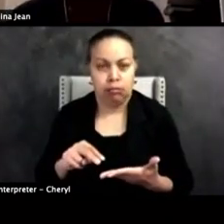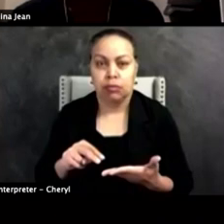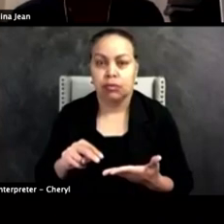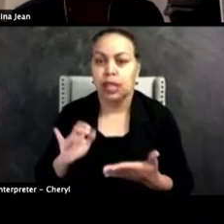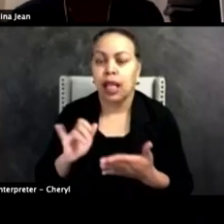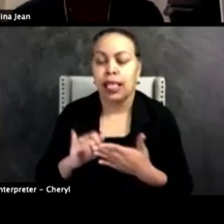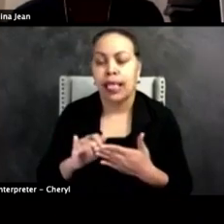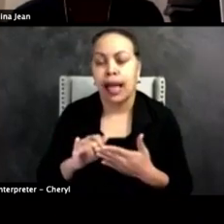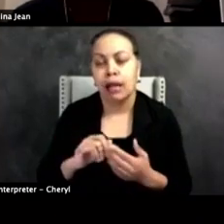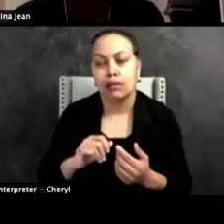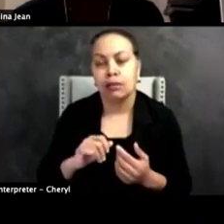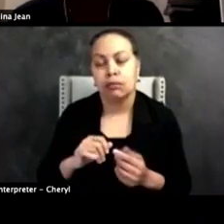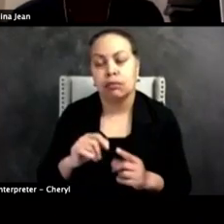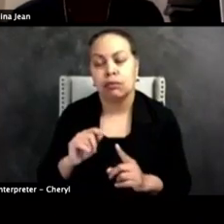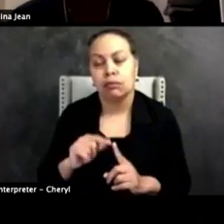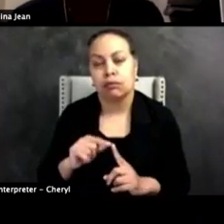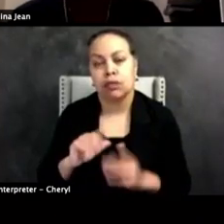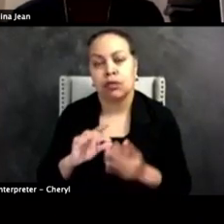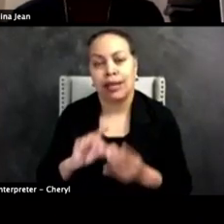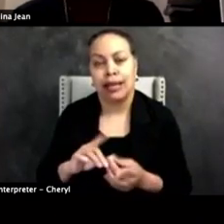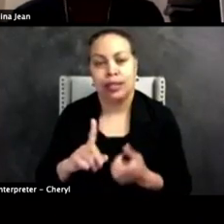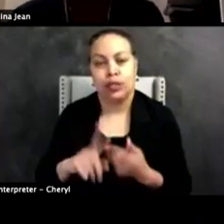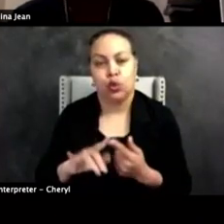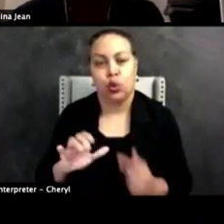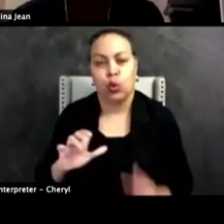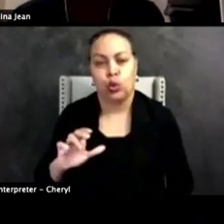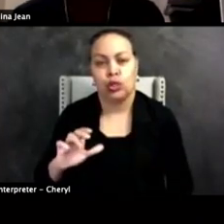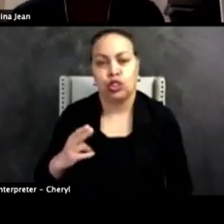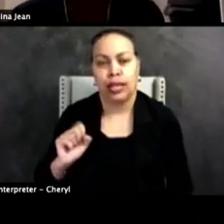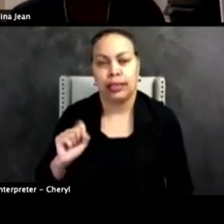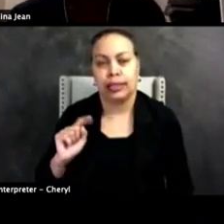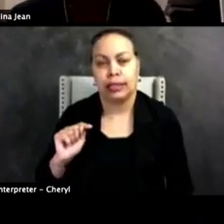strictly in relation to the Chesna murder.